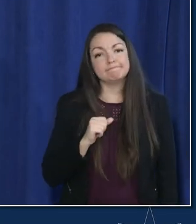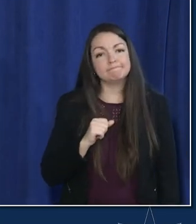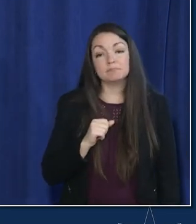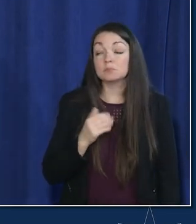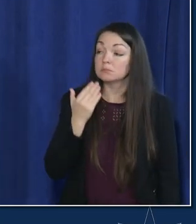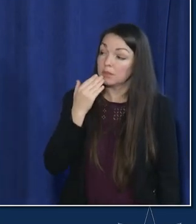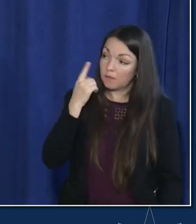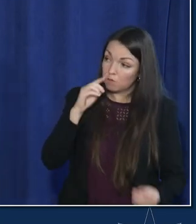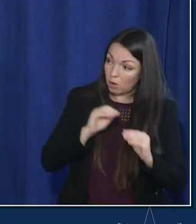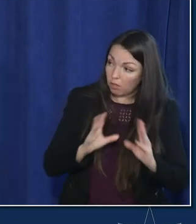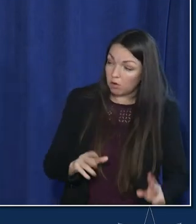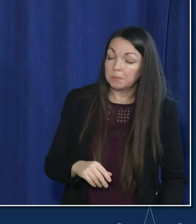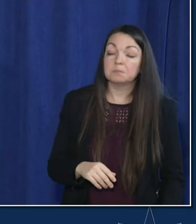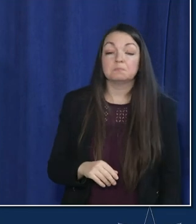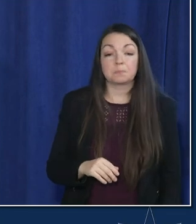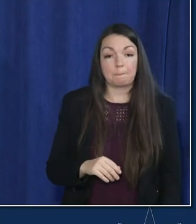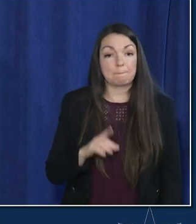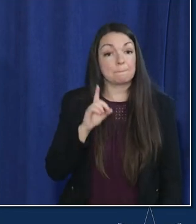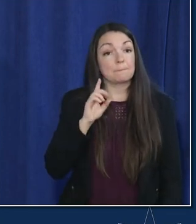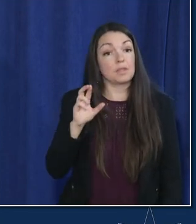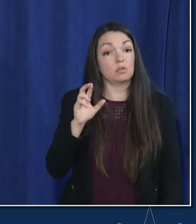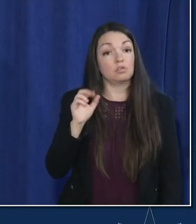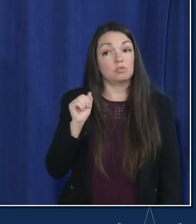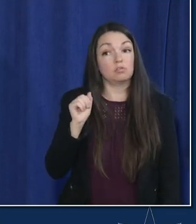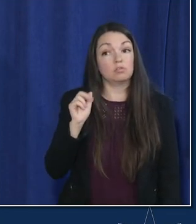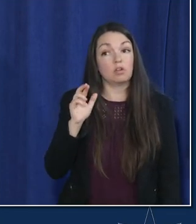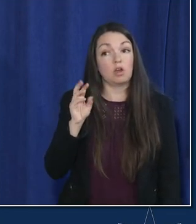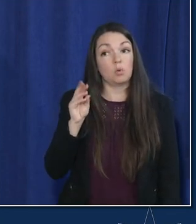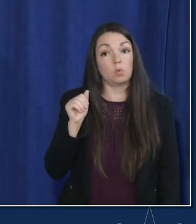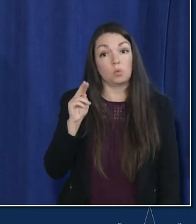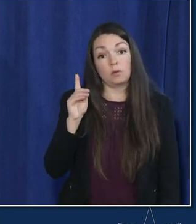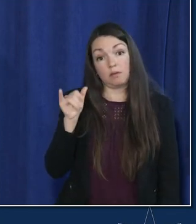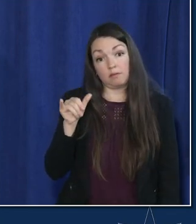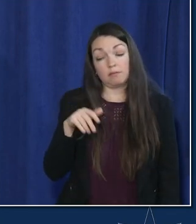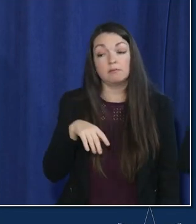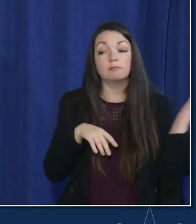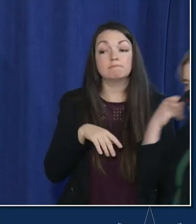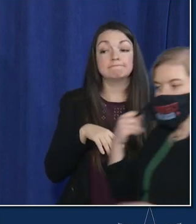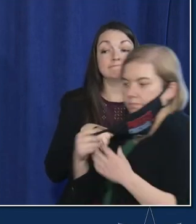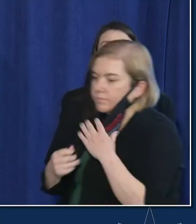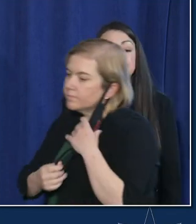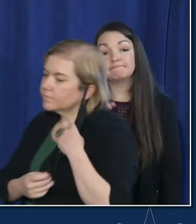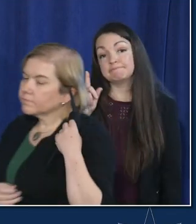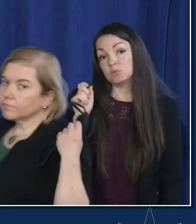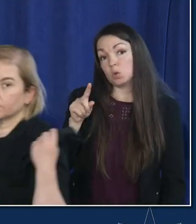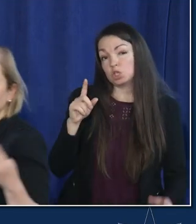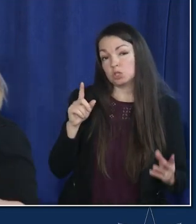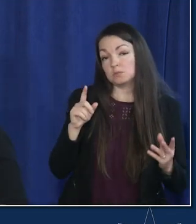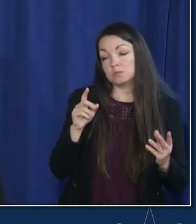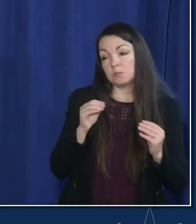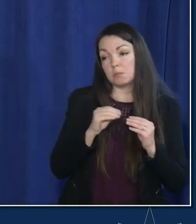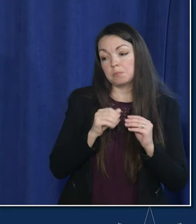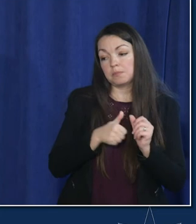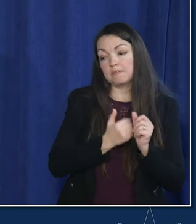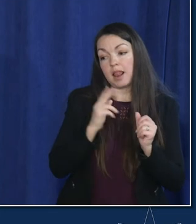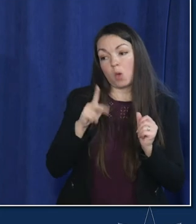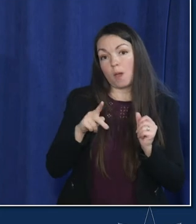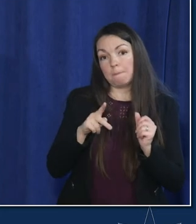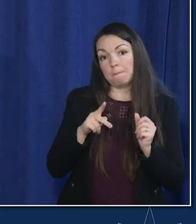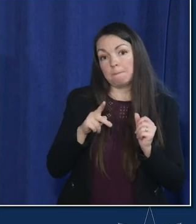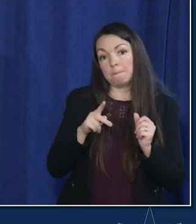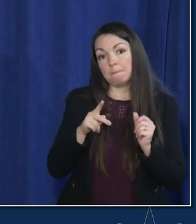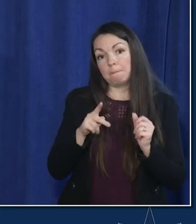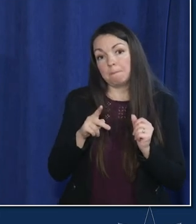for clarifying that and dr arwardy just a question on um and it's more of a follow-up to what we've been talking